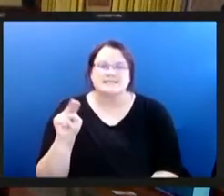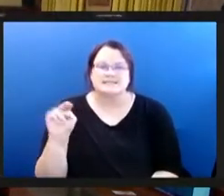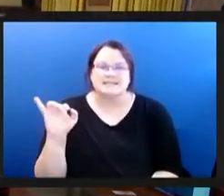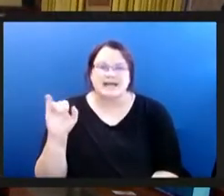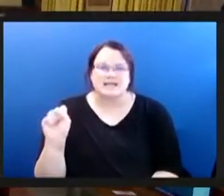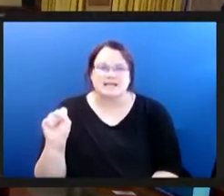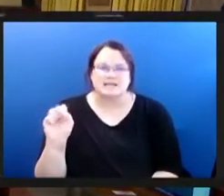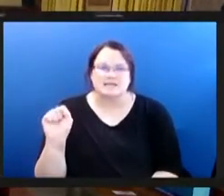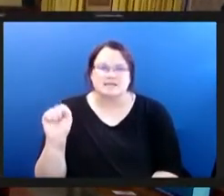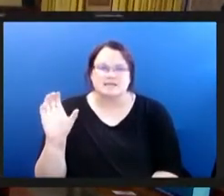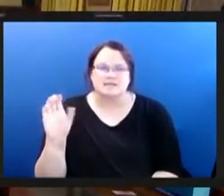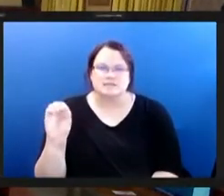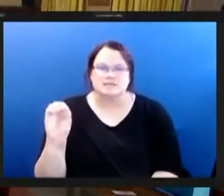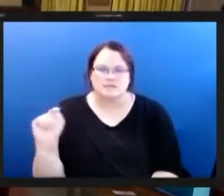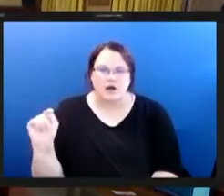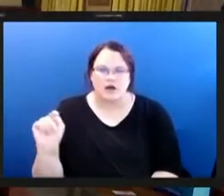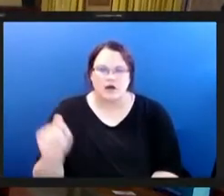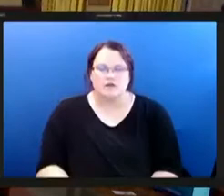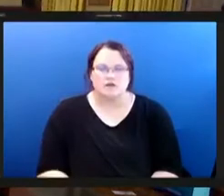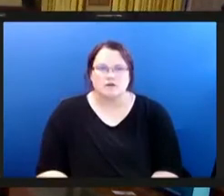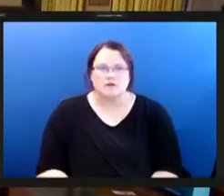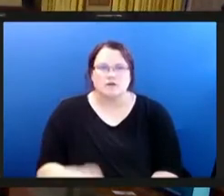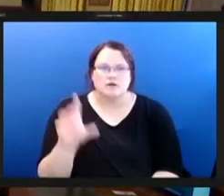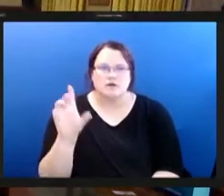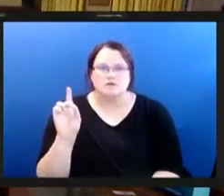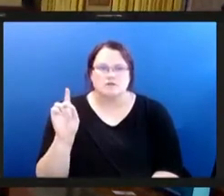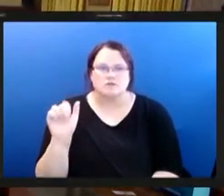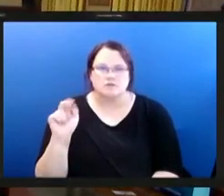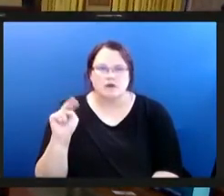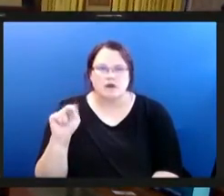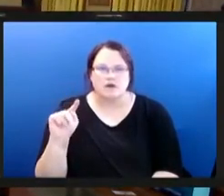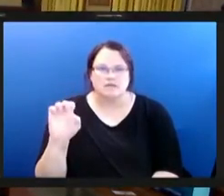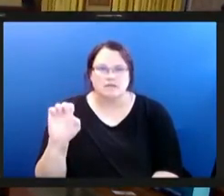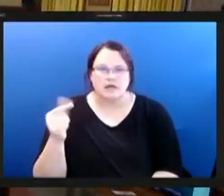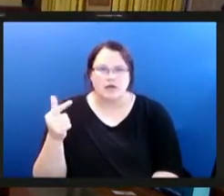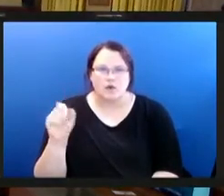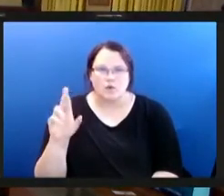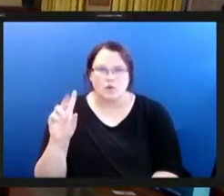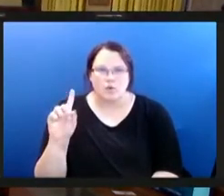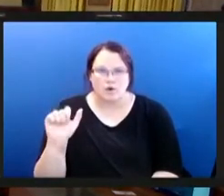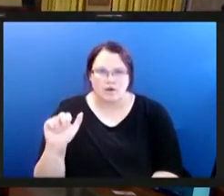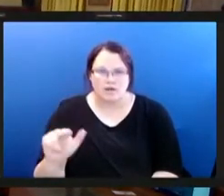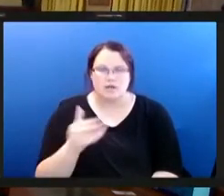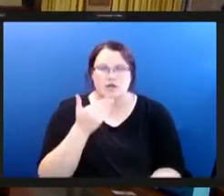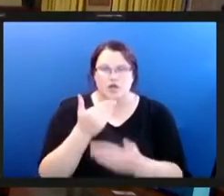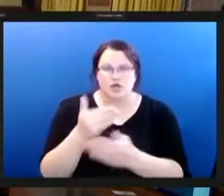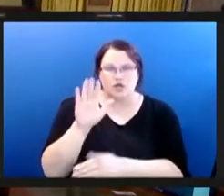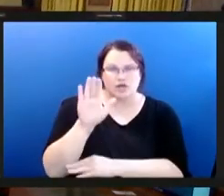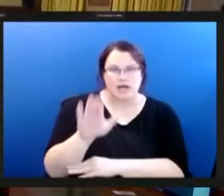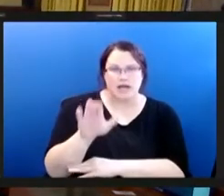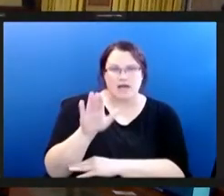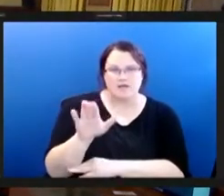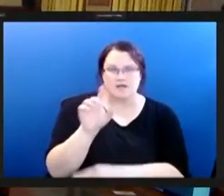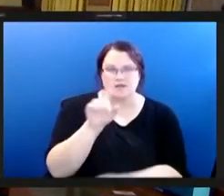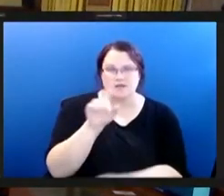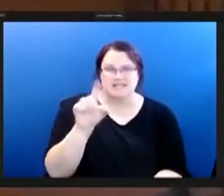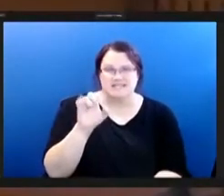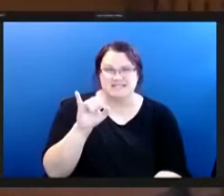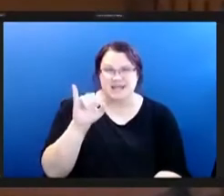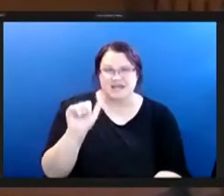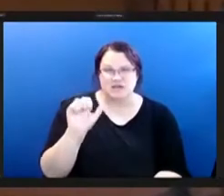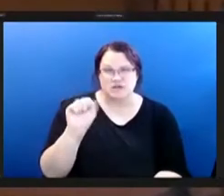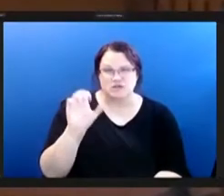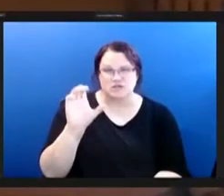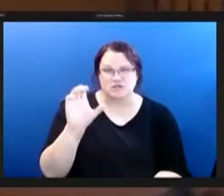followed by dante gordon good afternoon i'm zina scott i'm from